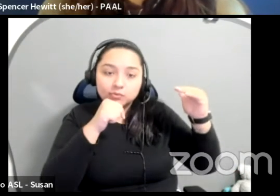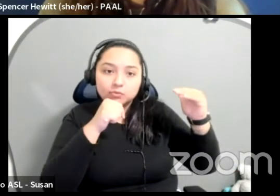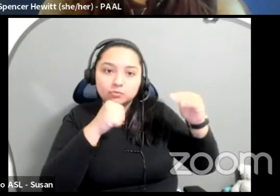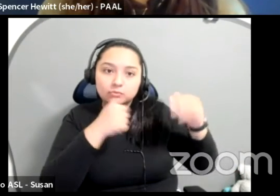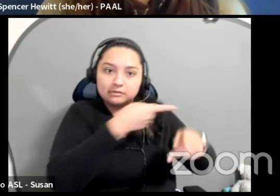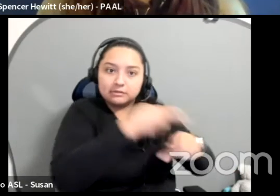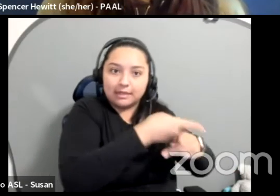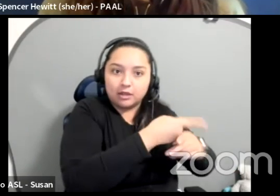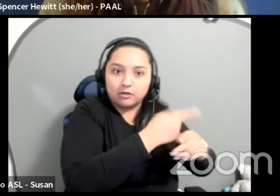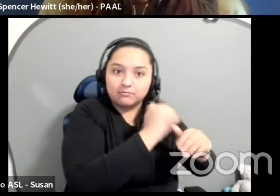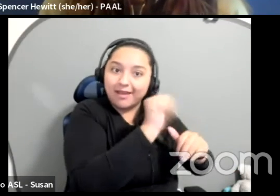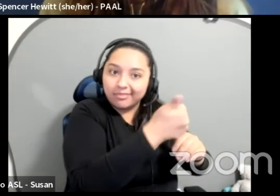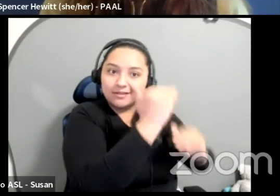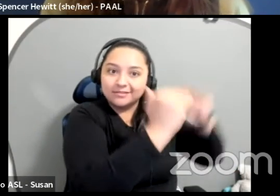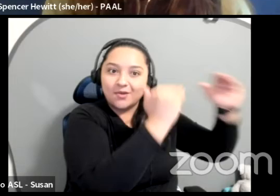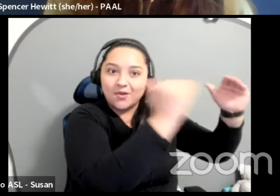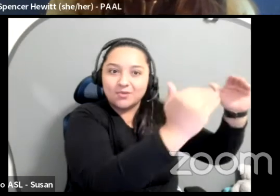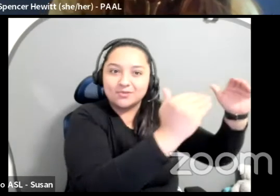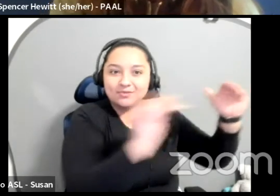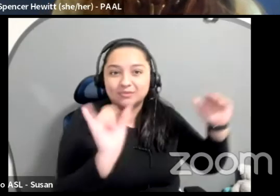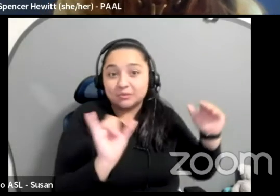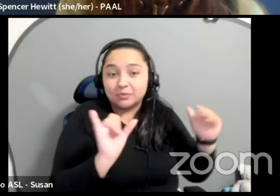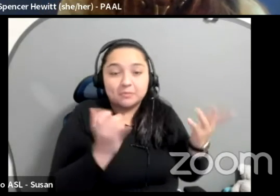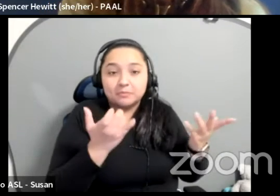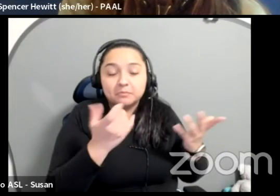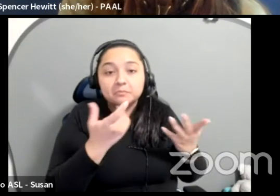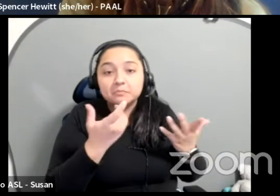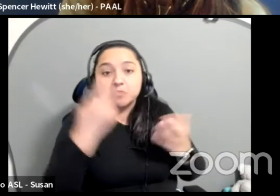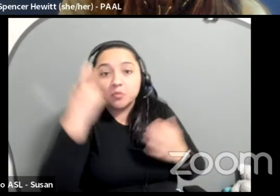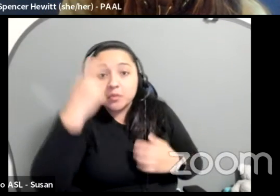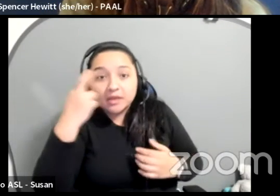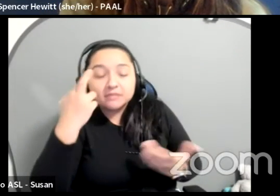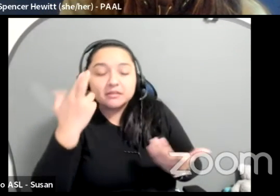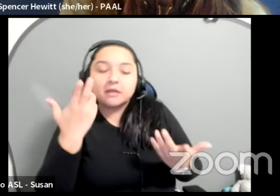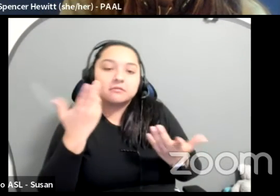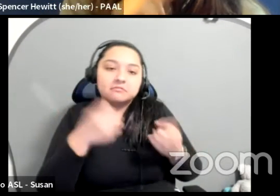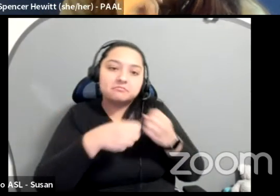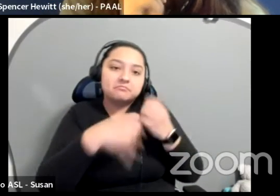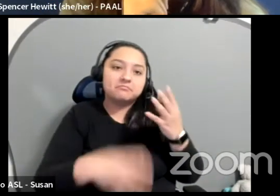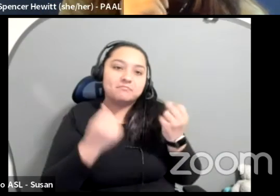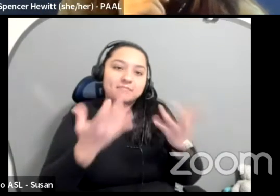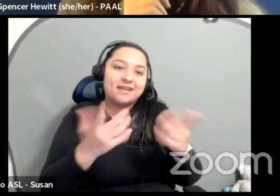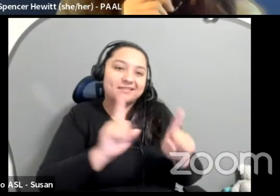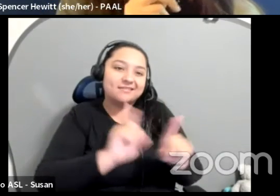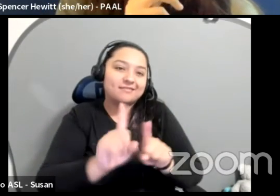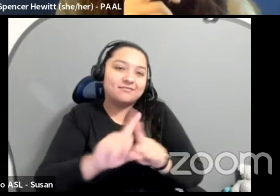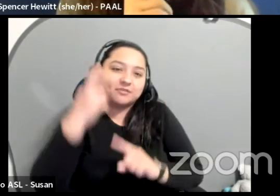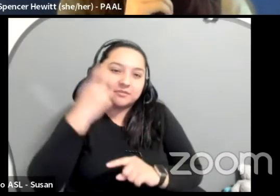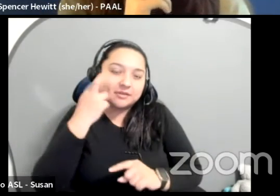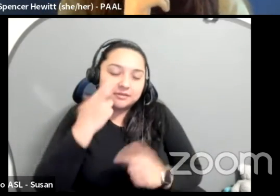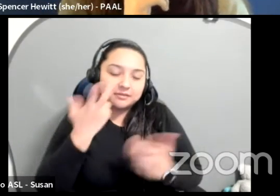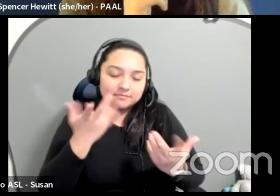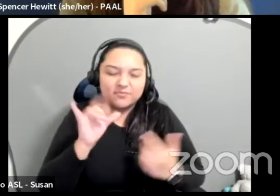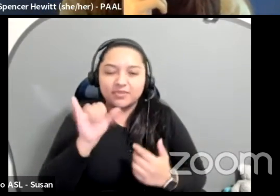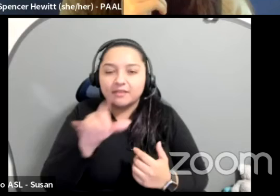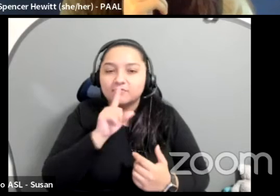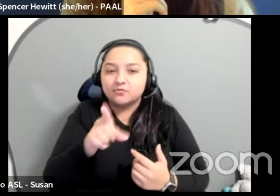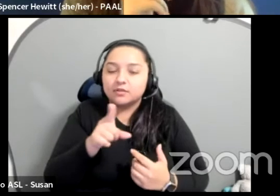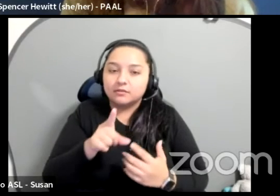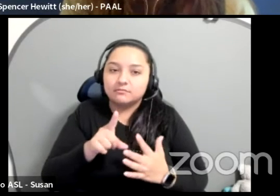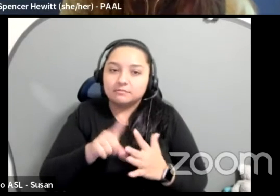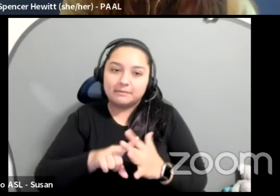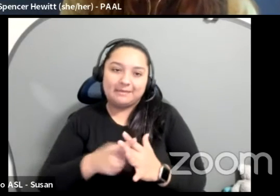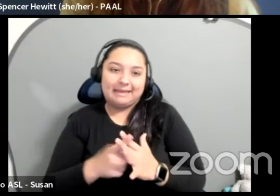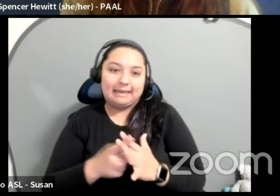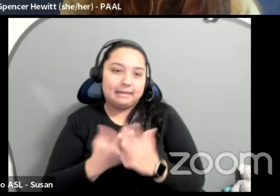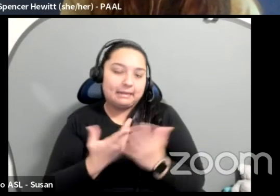you for any reason really. And there's a lot of different reasons. Um, so that's kind of just the beginning of it, Rachel, where do you want to